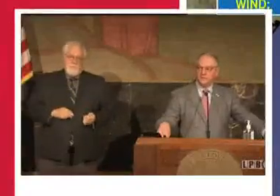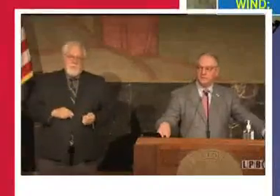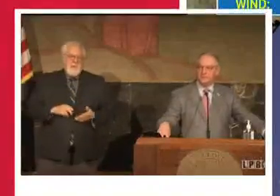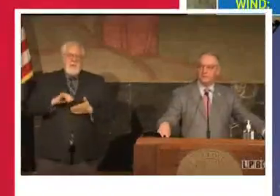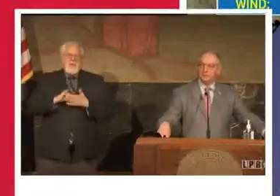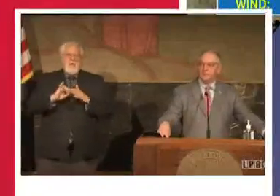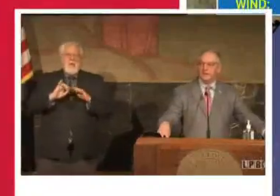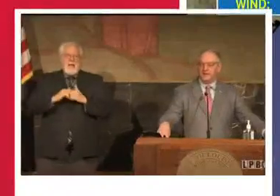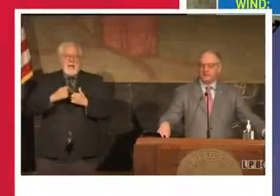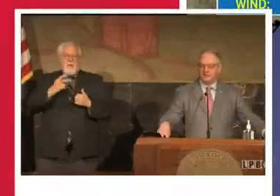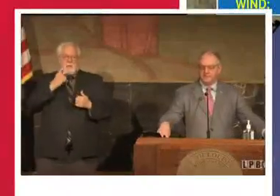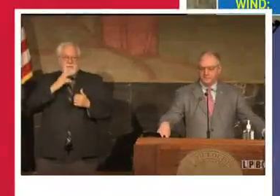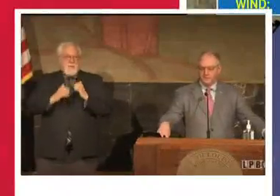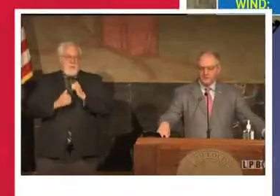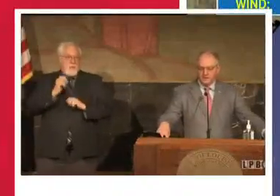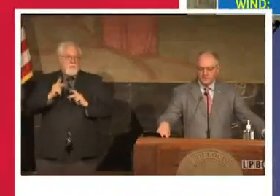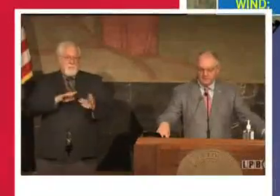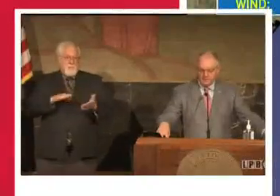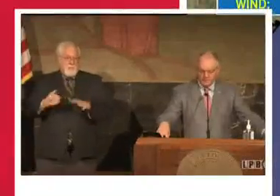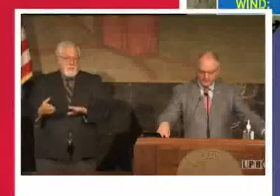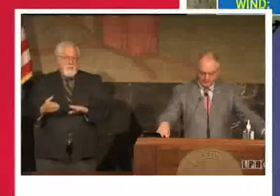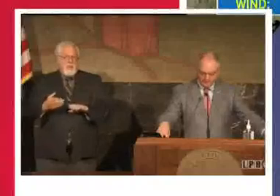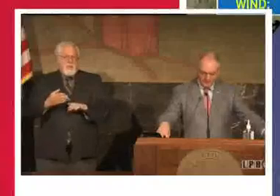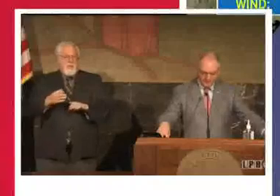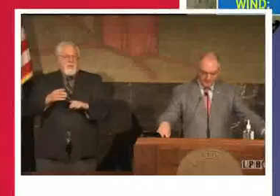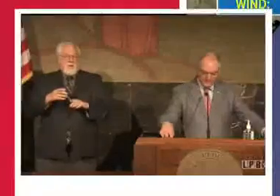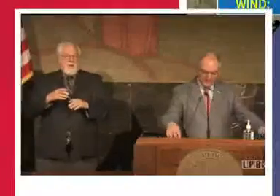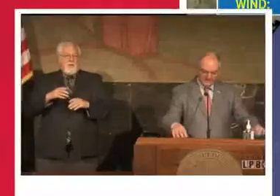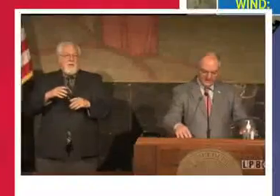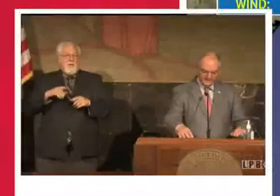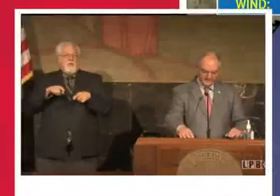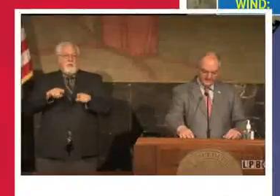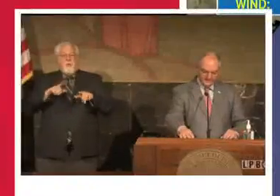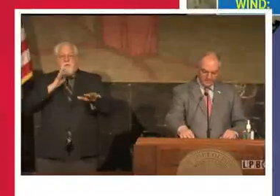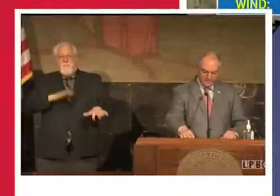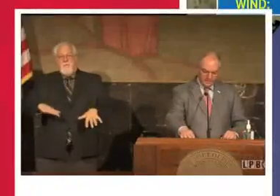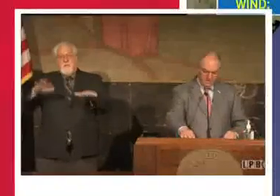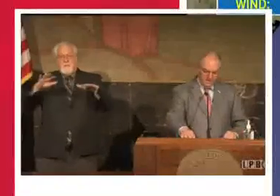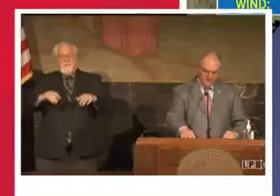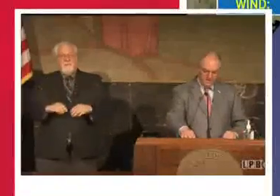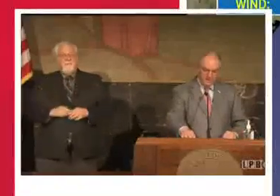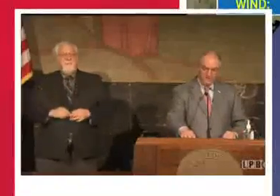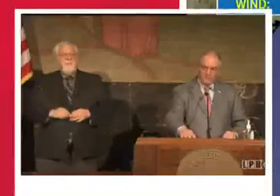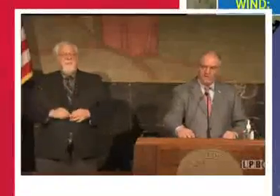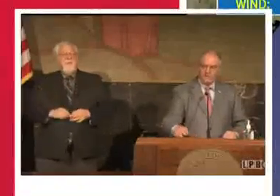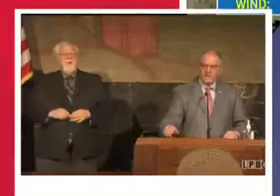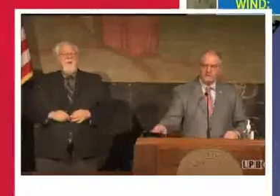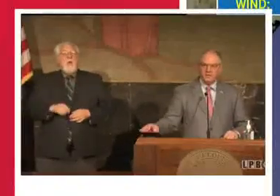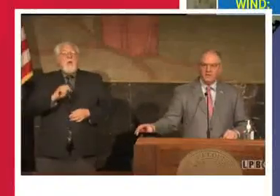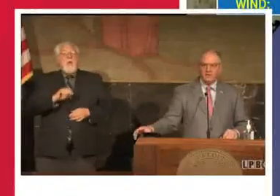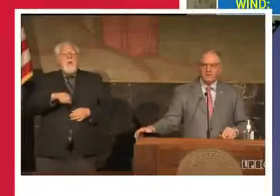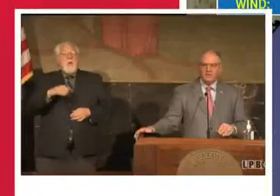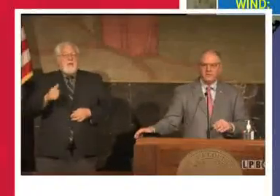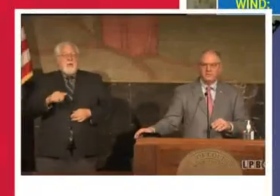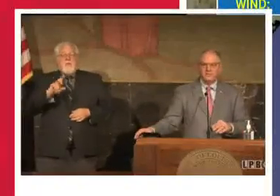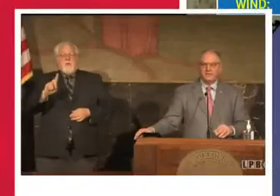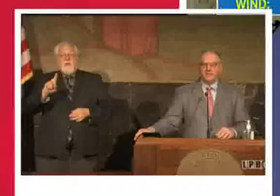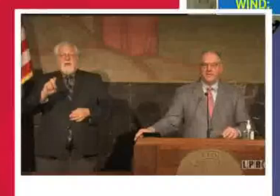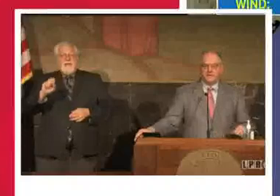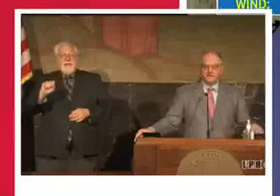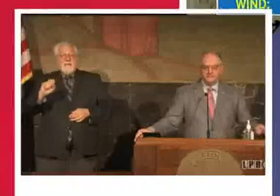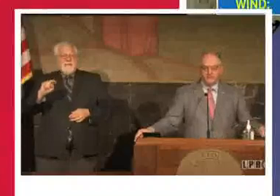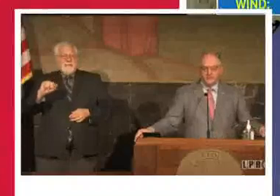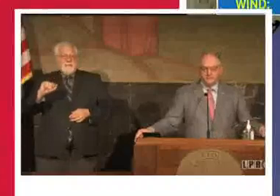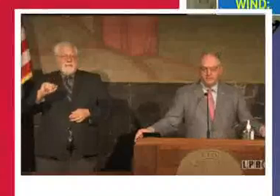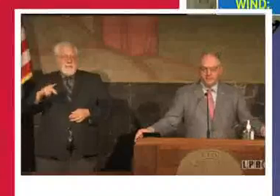is how we see the most fatalities in a typical flood event. A note on DSNAP. You know, I mentioned this the